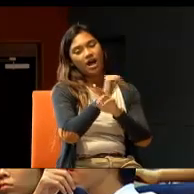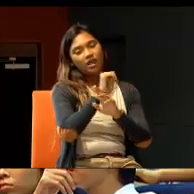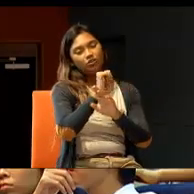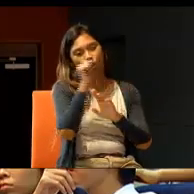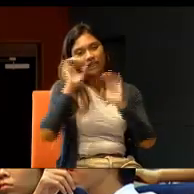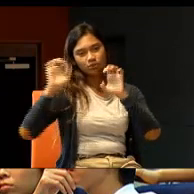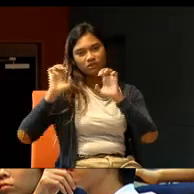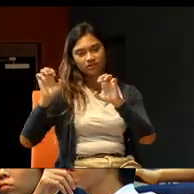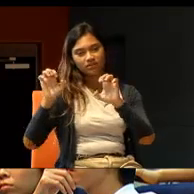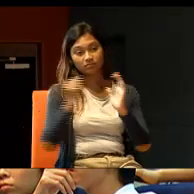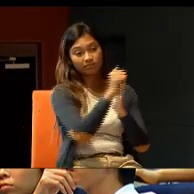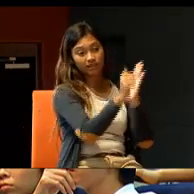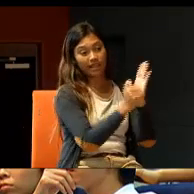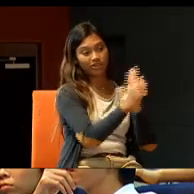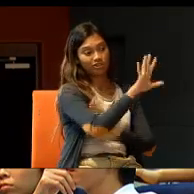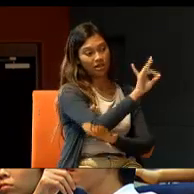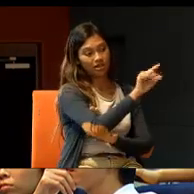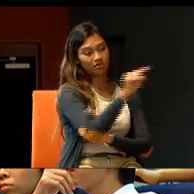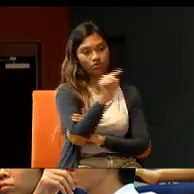from 8 to 52.